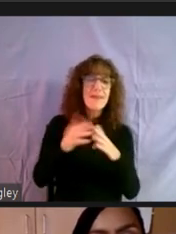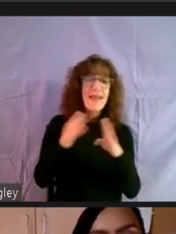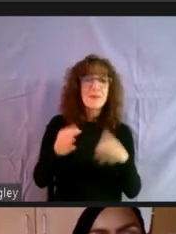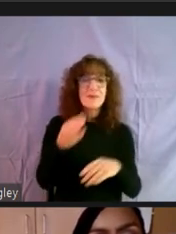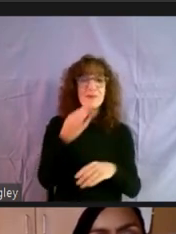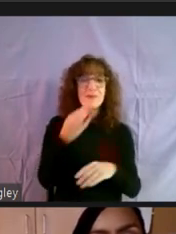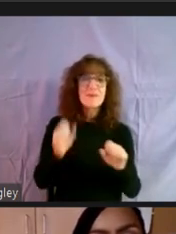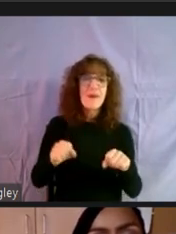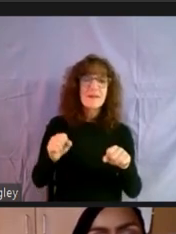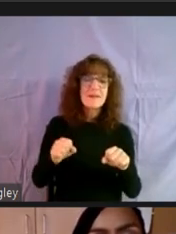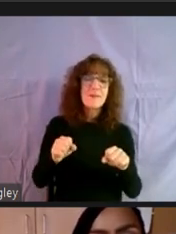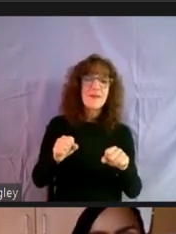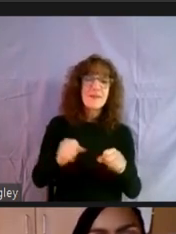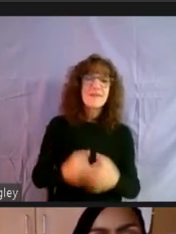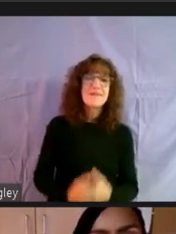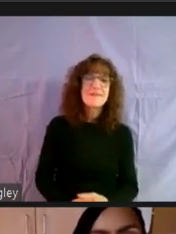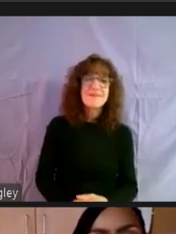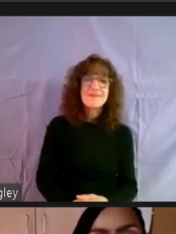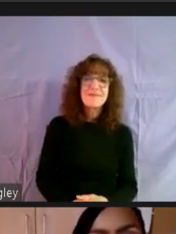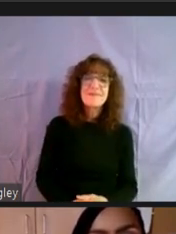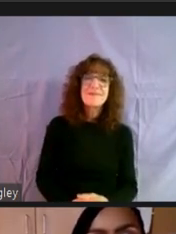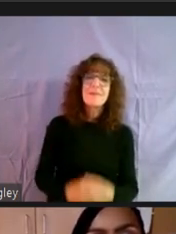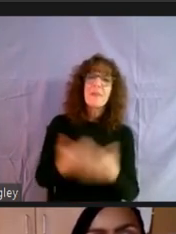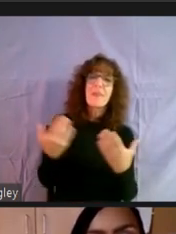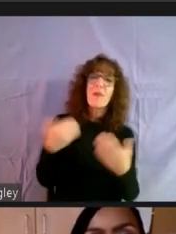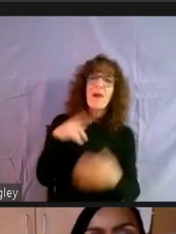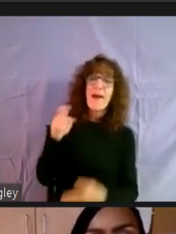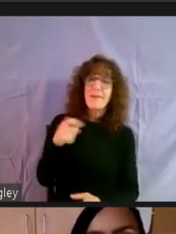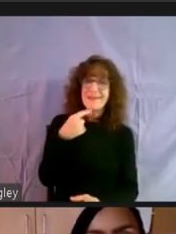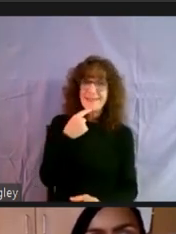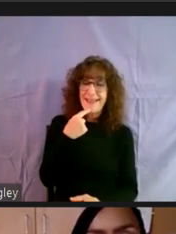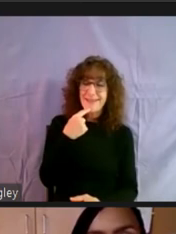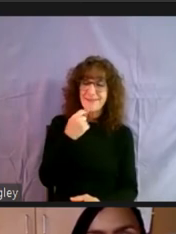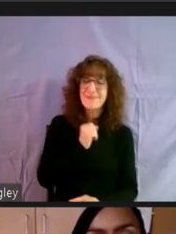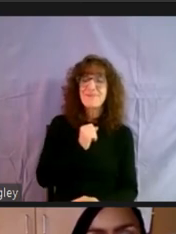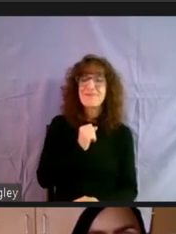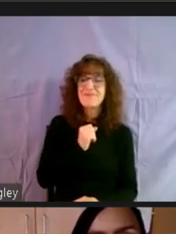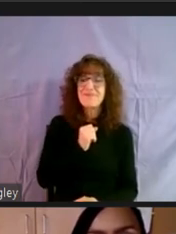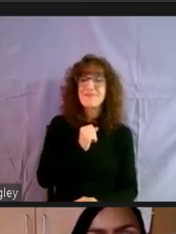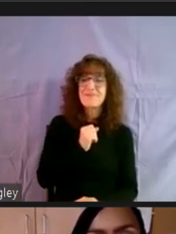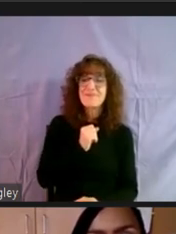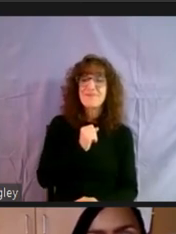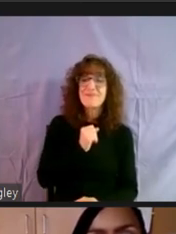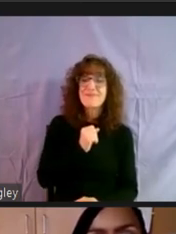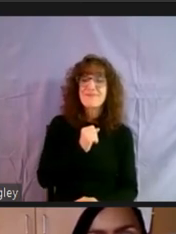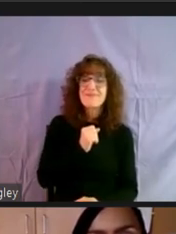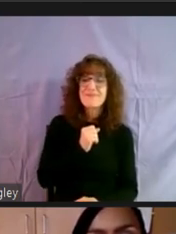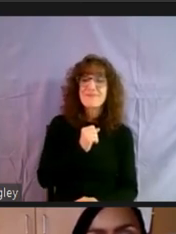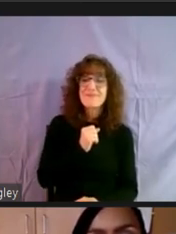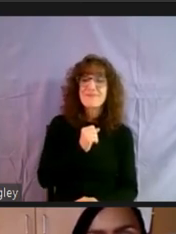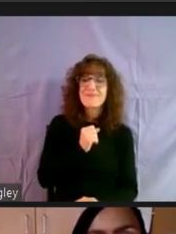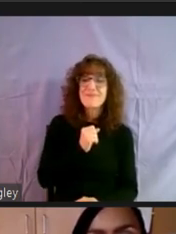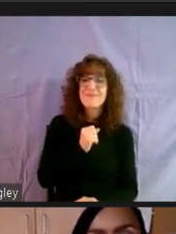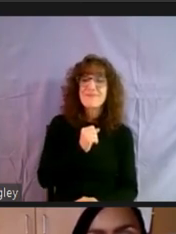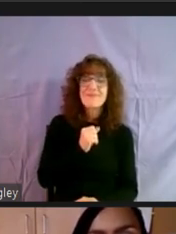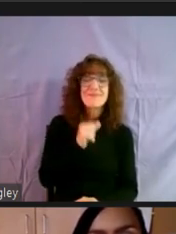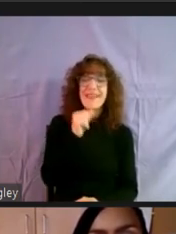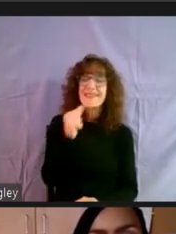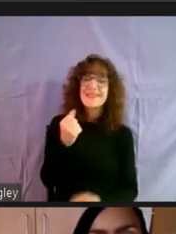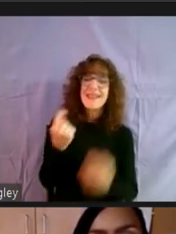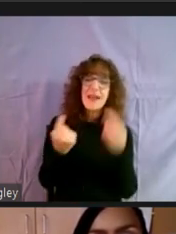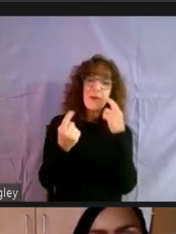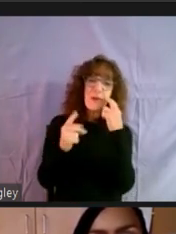as soon as we can. So I just have to say, uh, that it's, it's not only